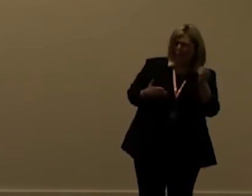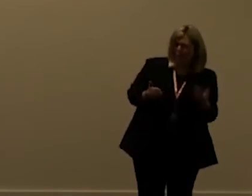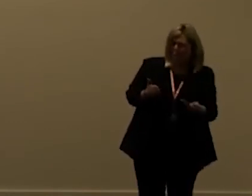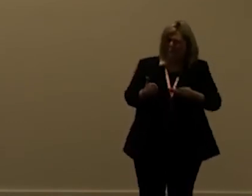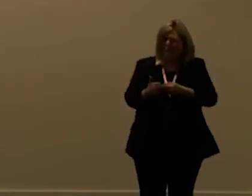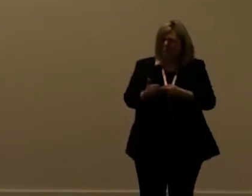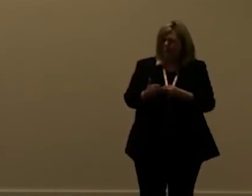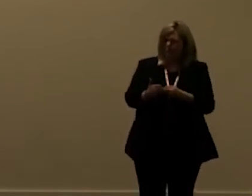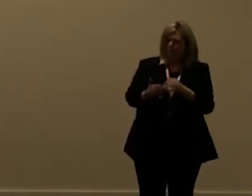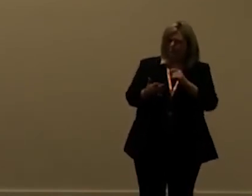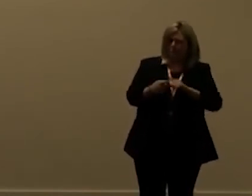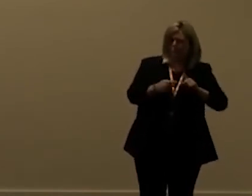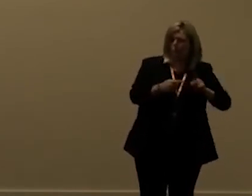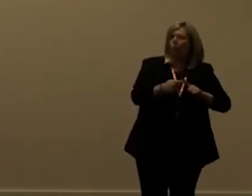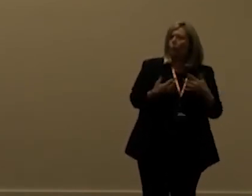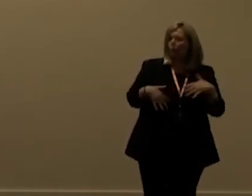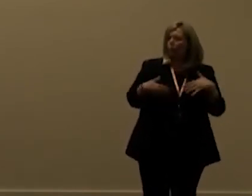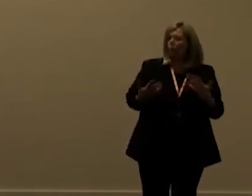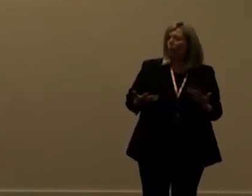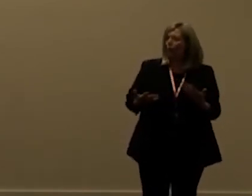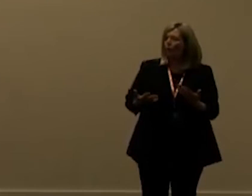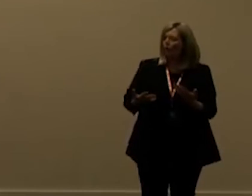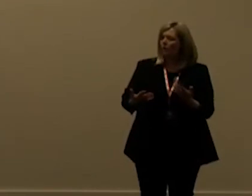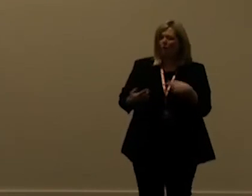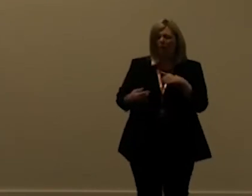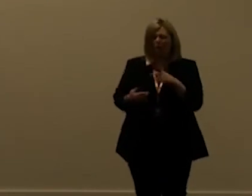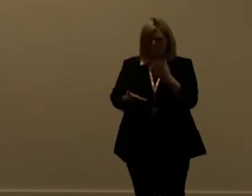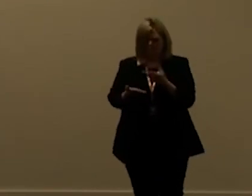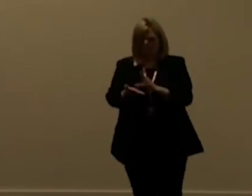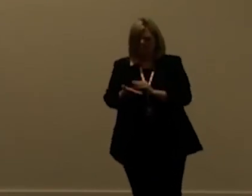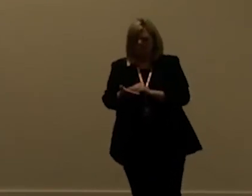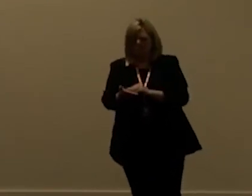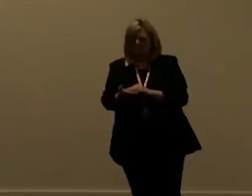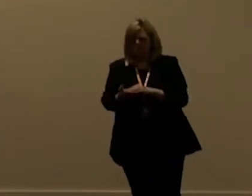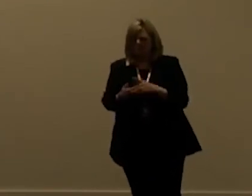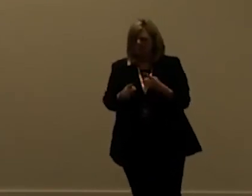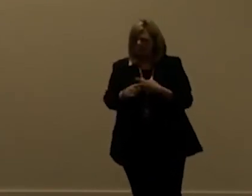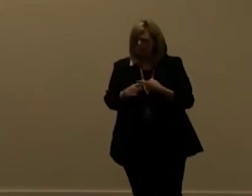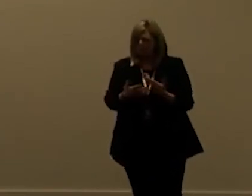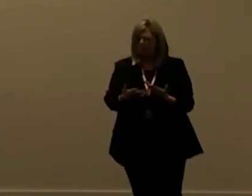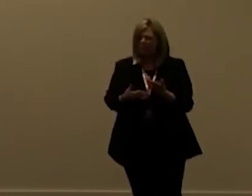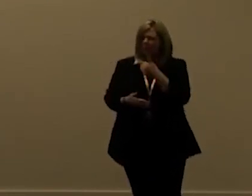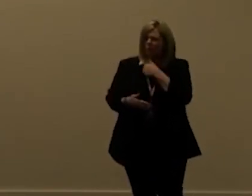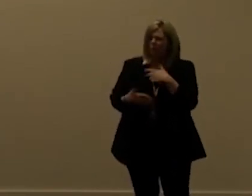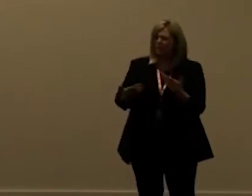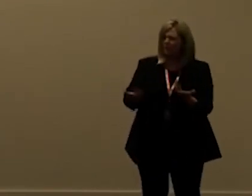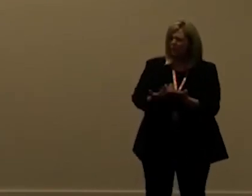these 50 each like oh but we just installed this deduplication i don't think you're using that much apis but